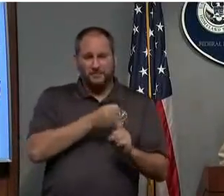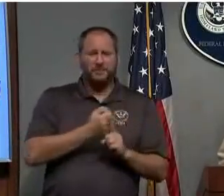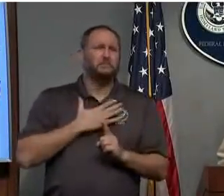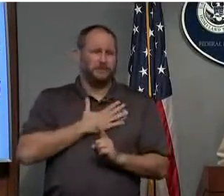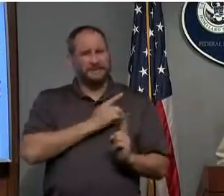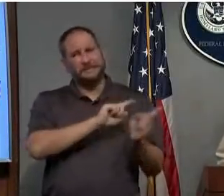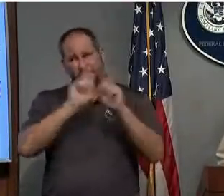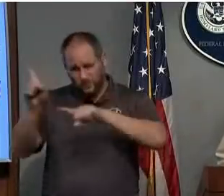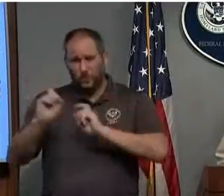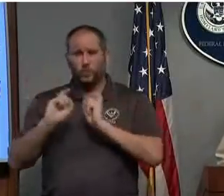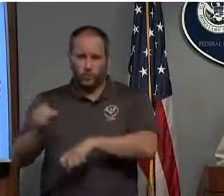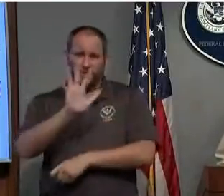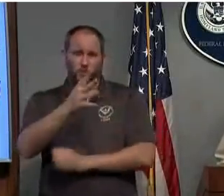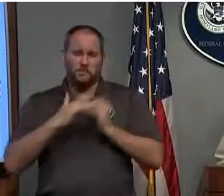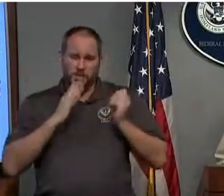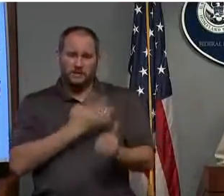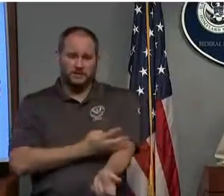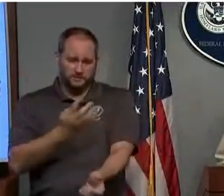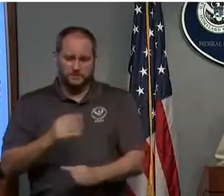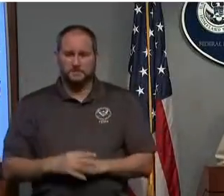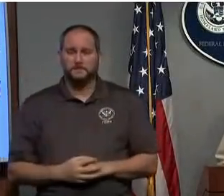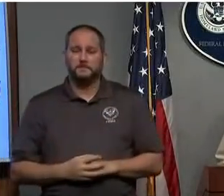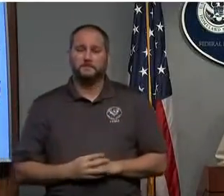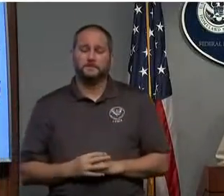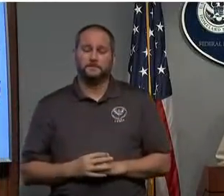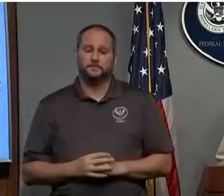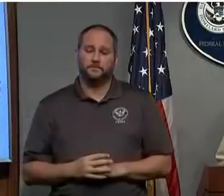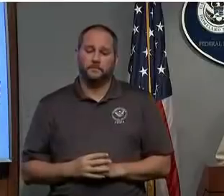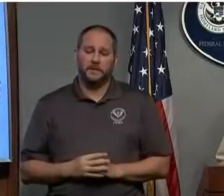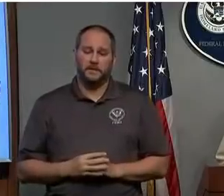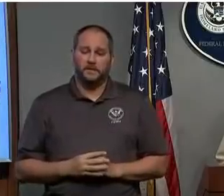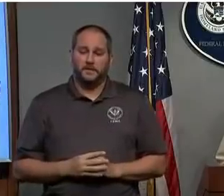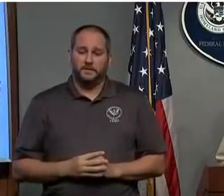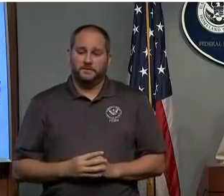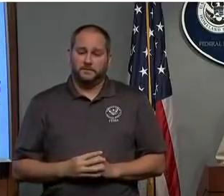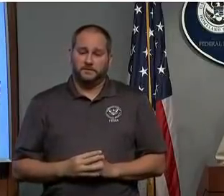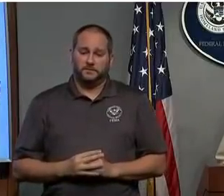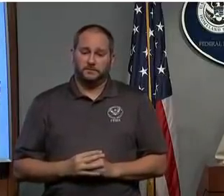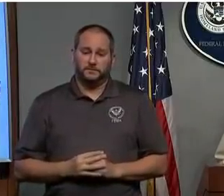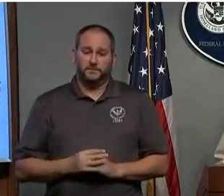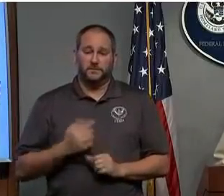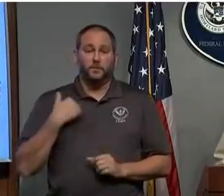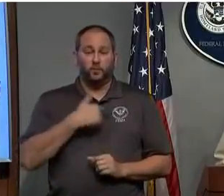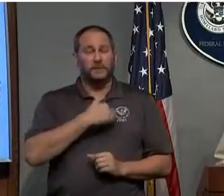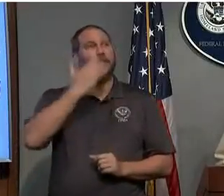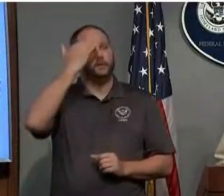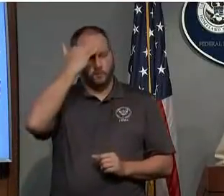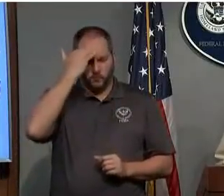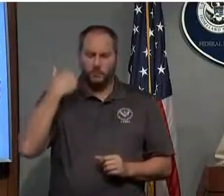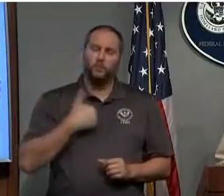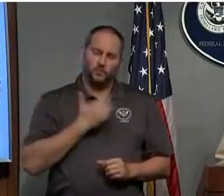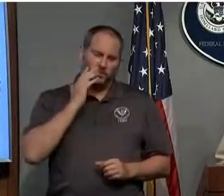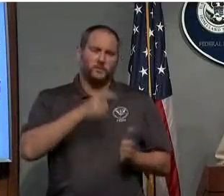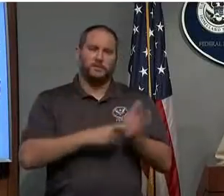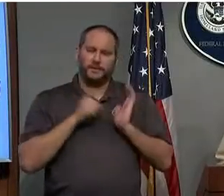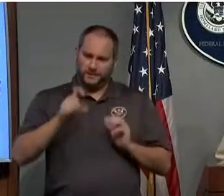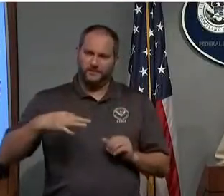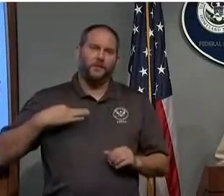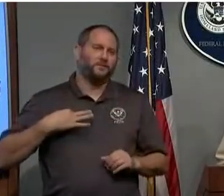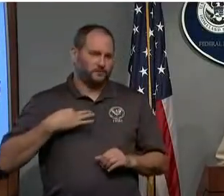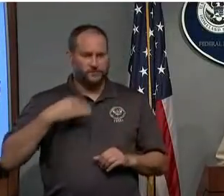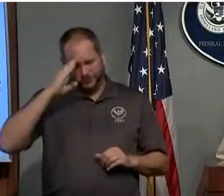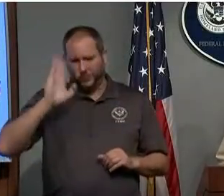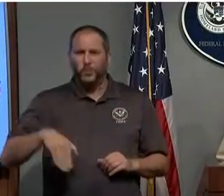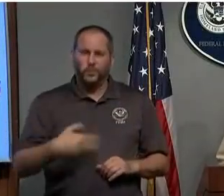blood. I'd also like to ask, we know we're going to need volunteers. It's going to take a lot of people